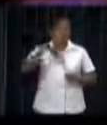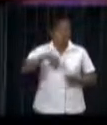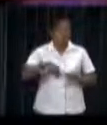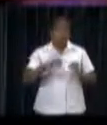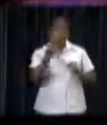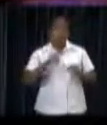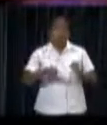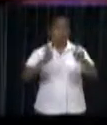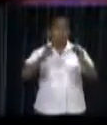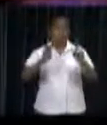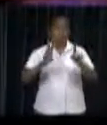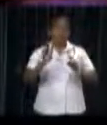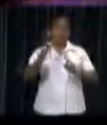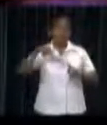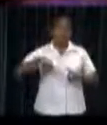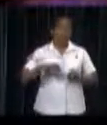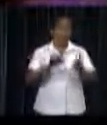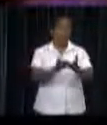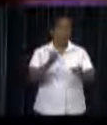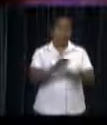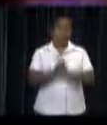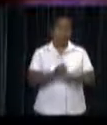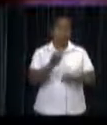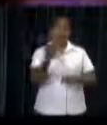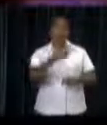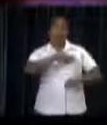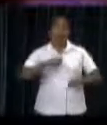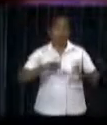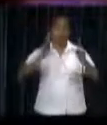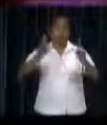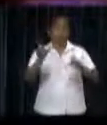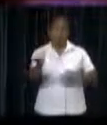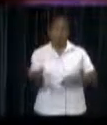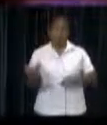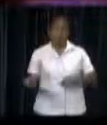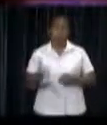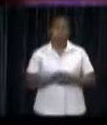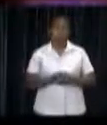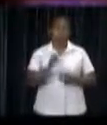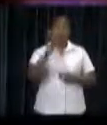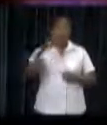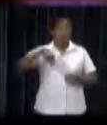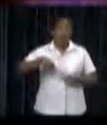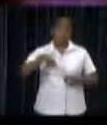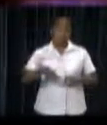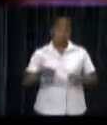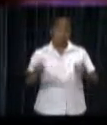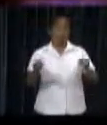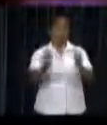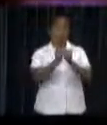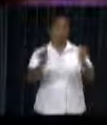followed afterwards. In 2013, Kerstin provides work to approximately 917